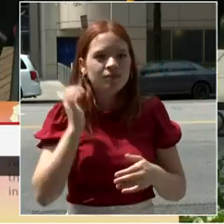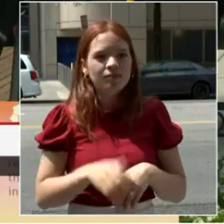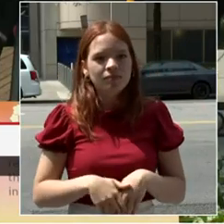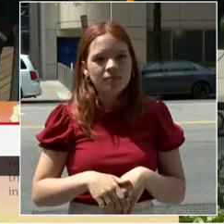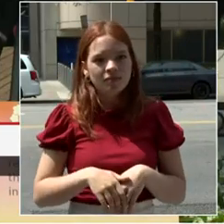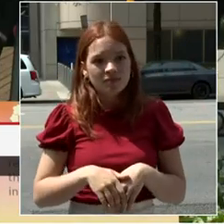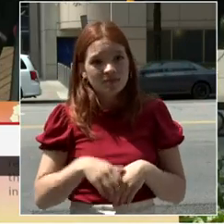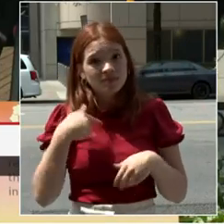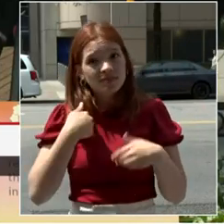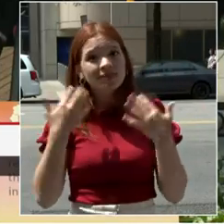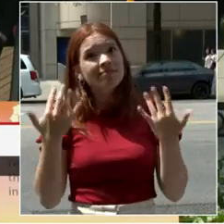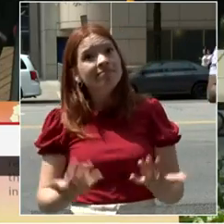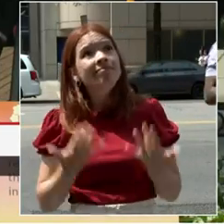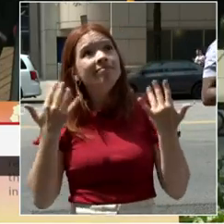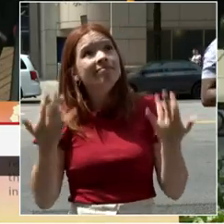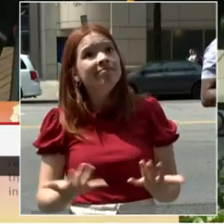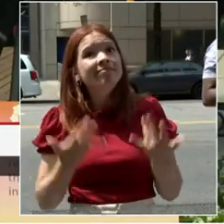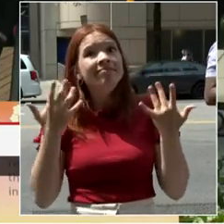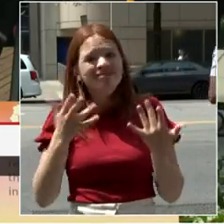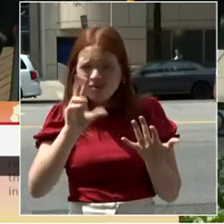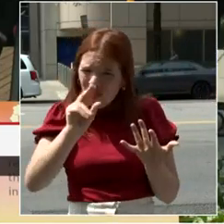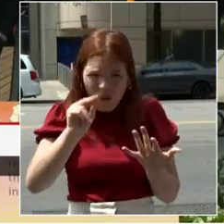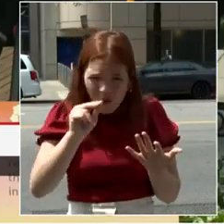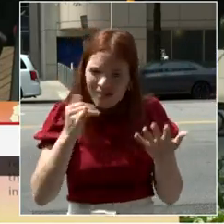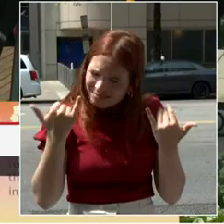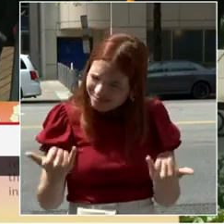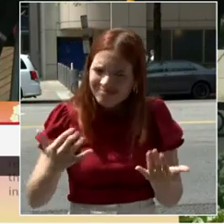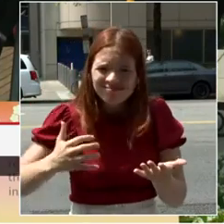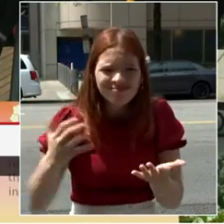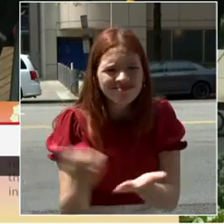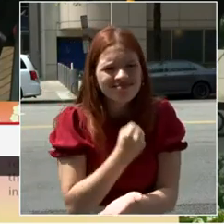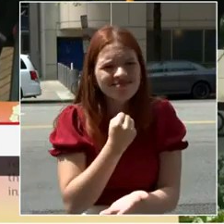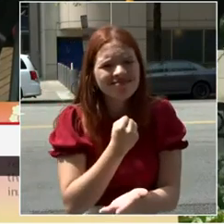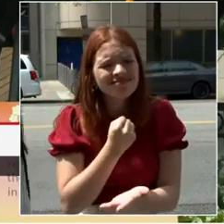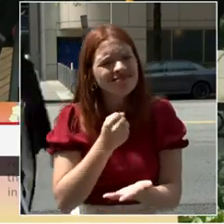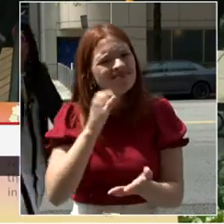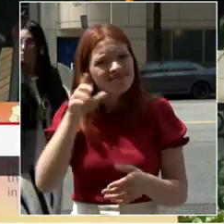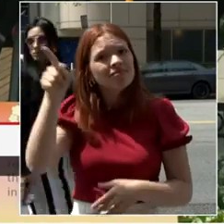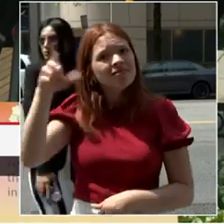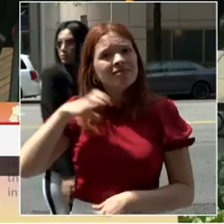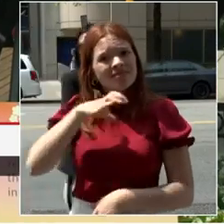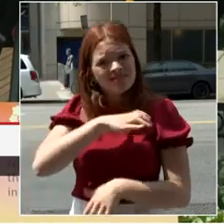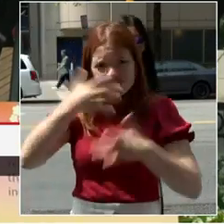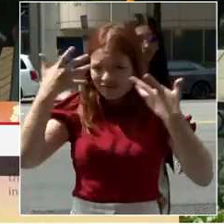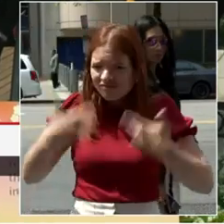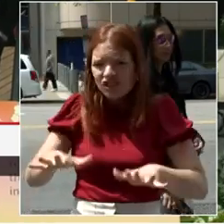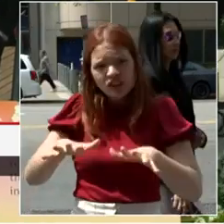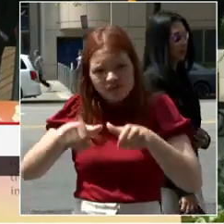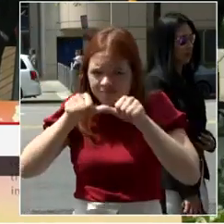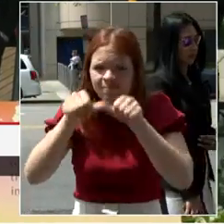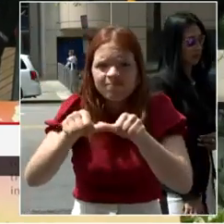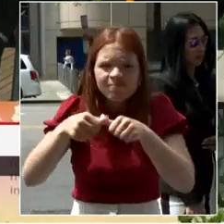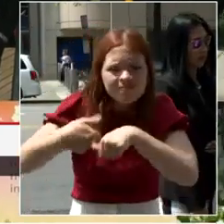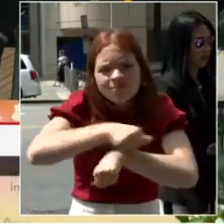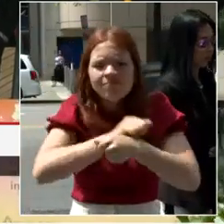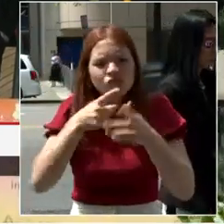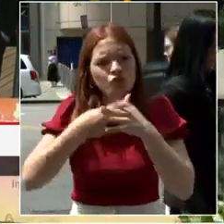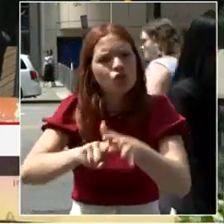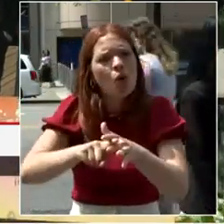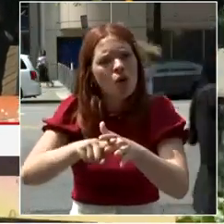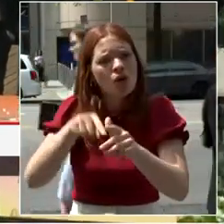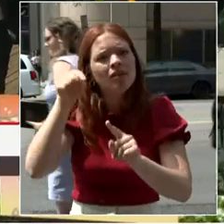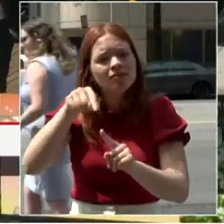to give a big shout out to our friends on the council, especially the chair of the Economic Development Committee, Kenyon